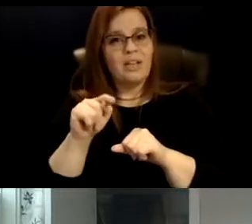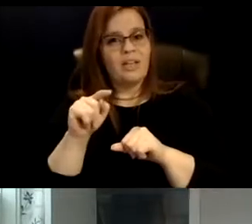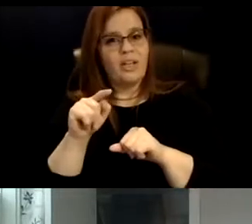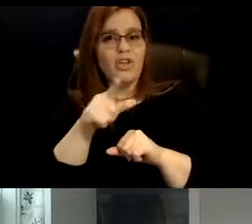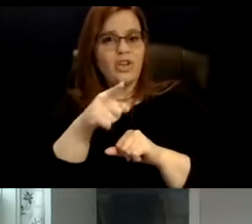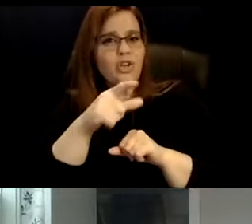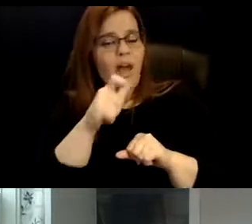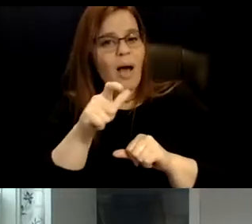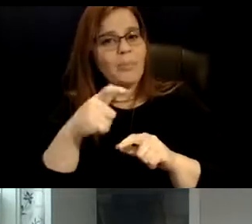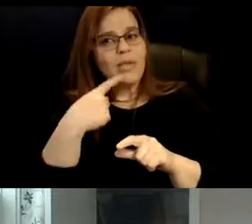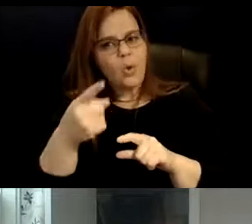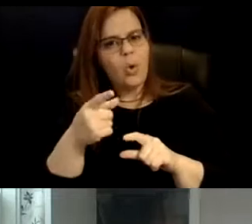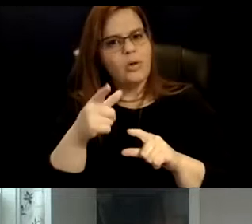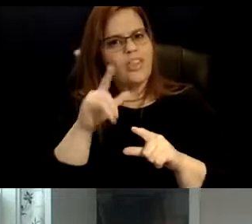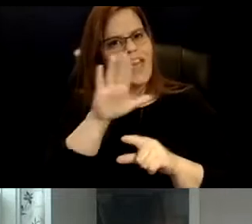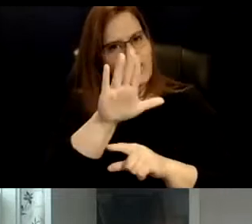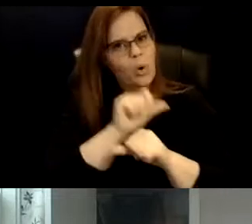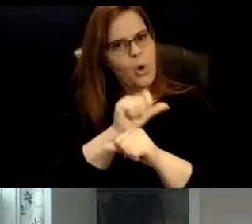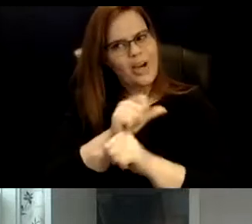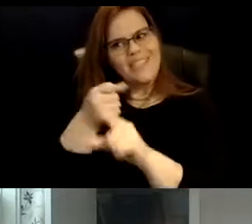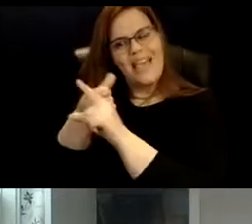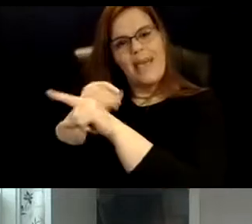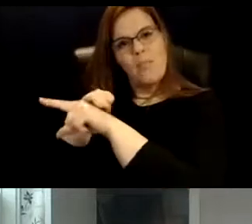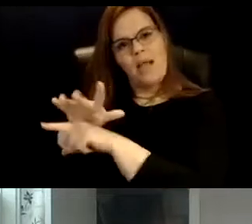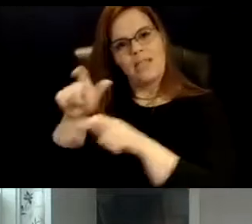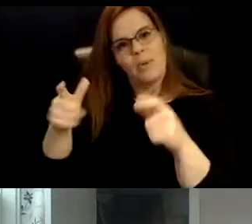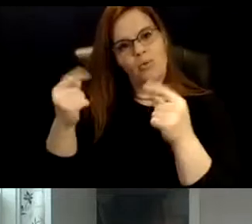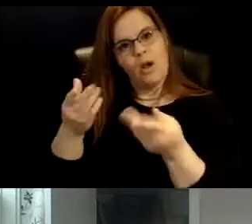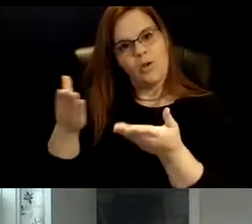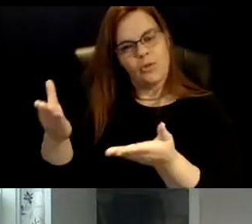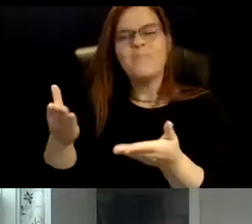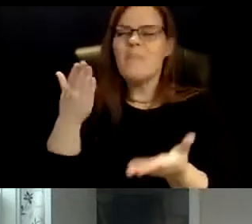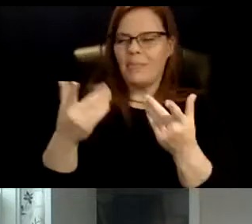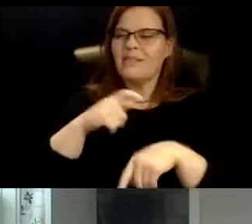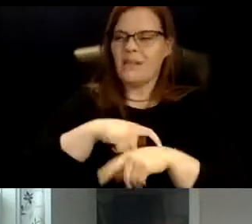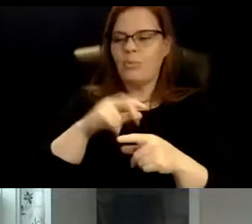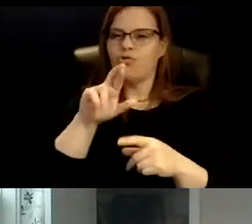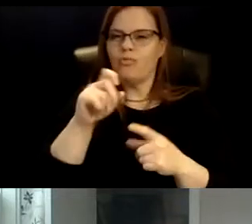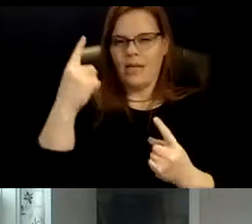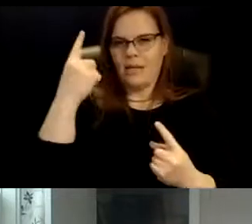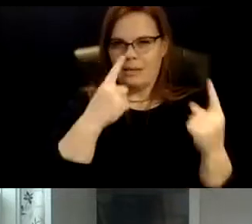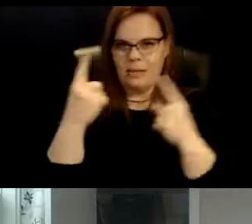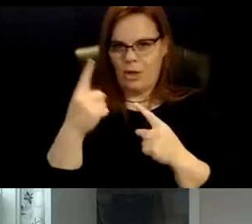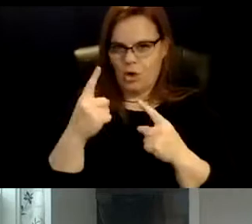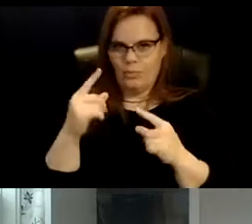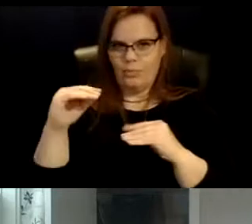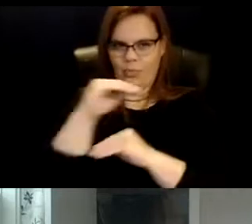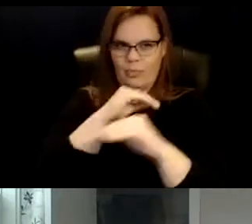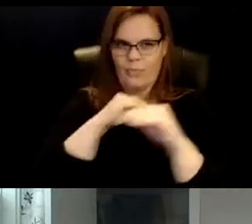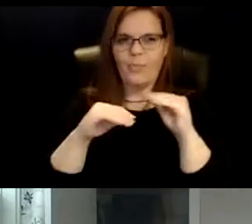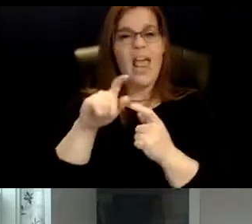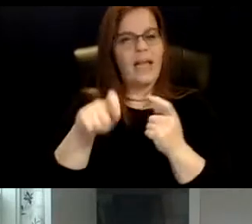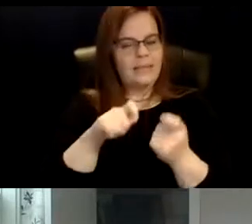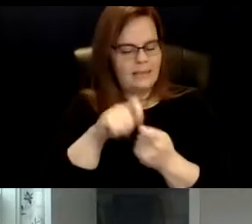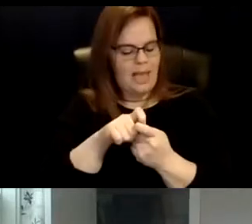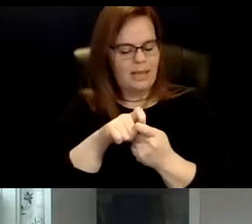you intend to serve, it might be time to reconsider and re-strategize. Exactly. Exactly. You